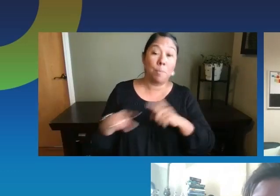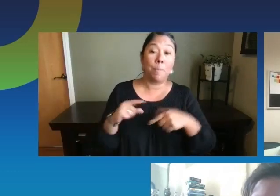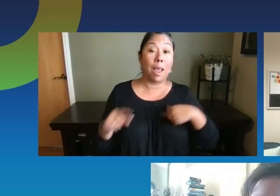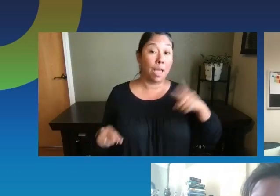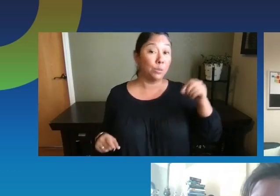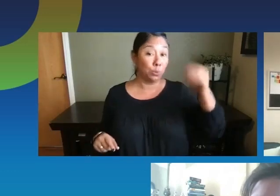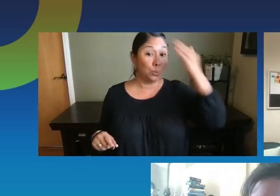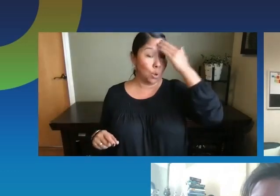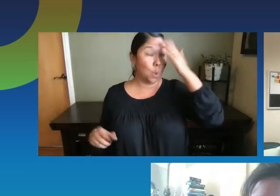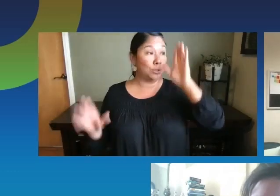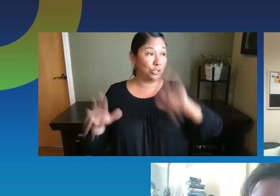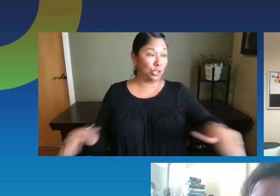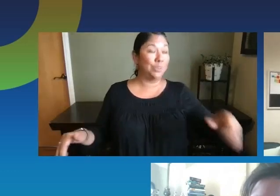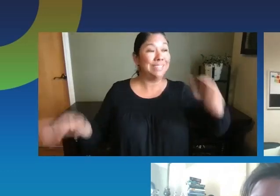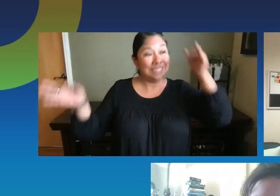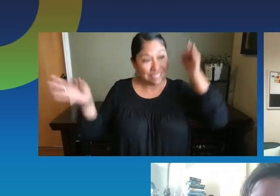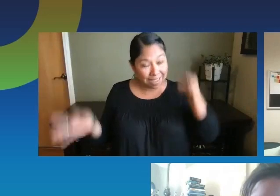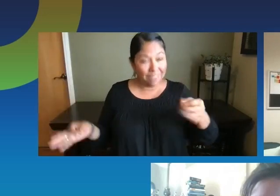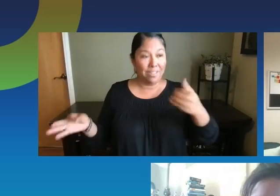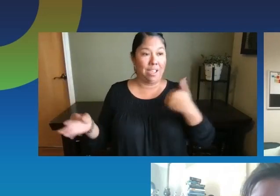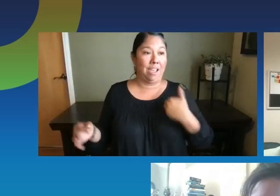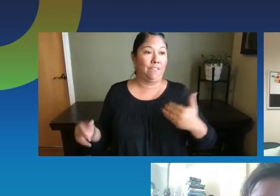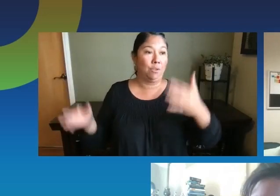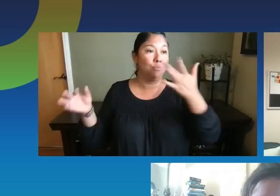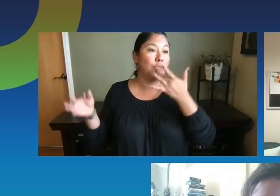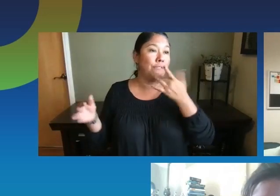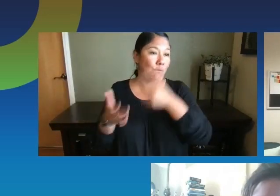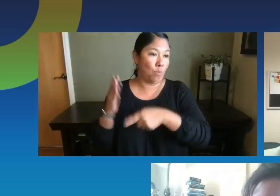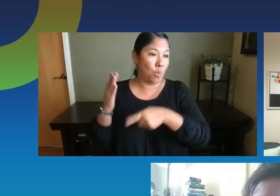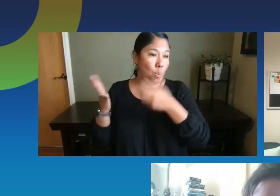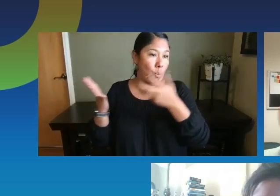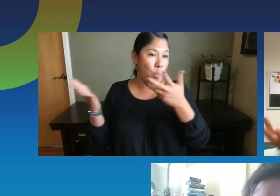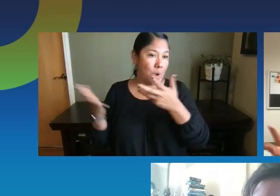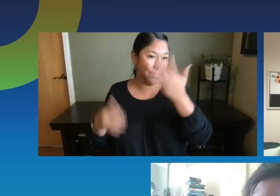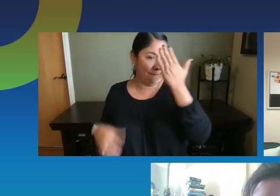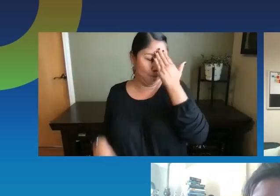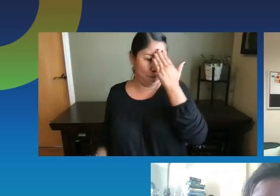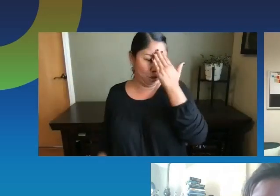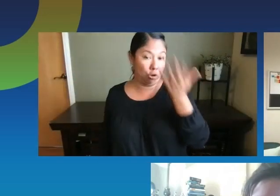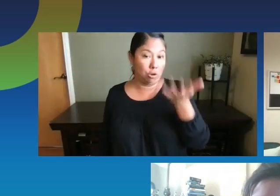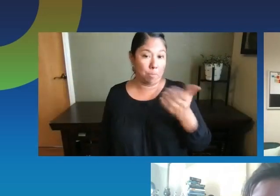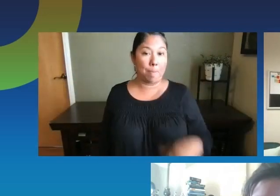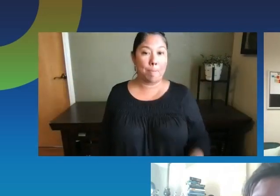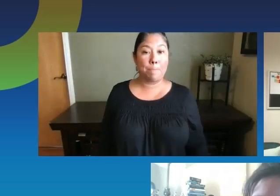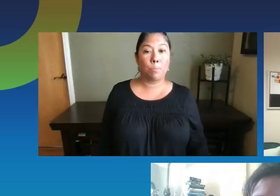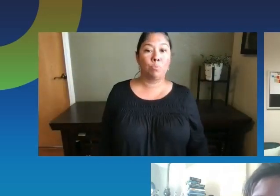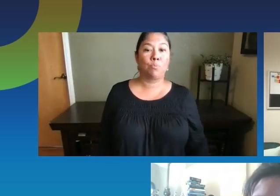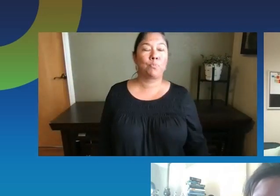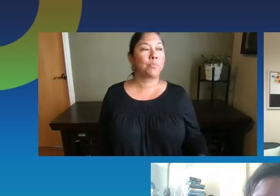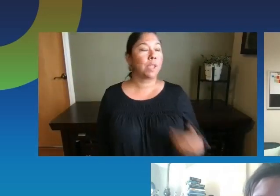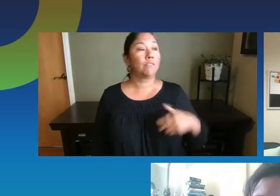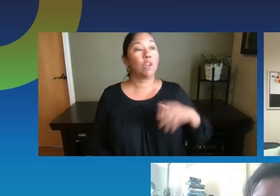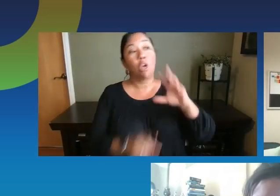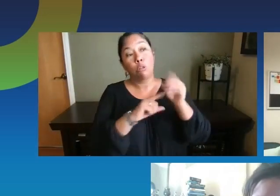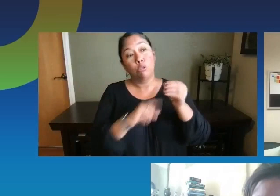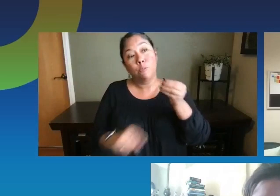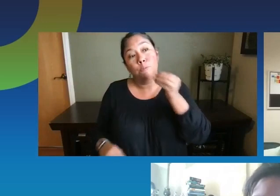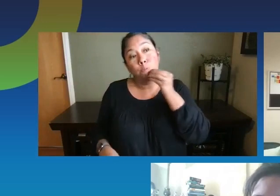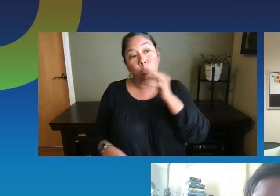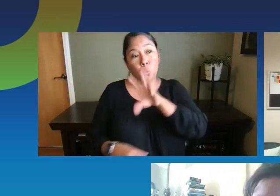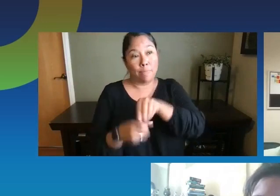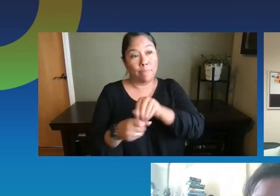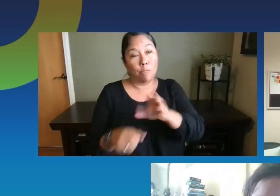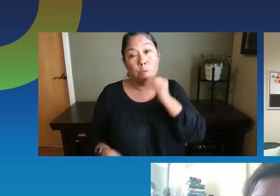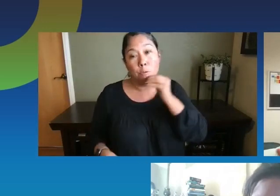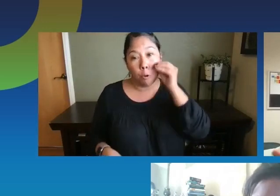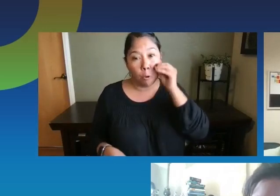definitely have a preference for what is familiar. So, um, having those cultural foods maybe in their home that they're more